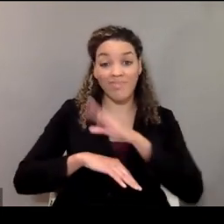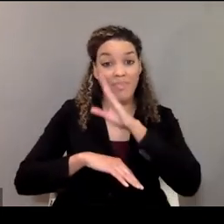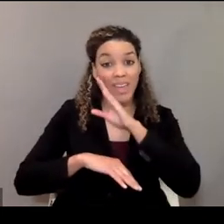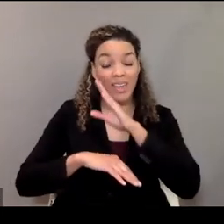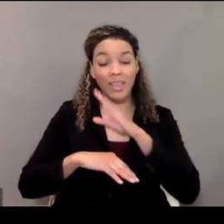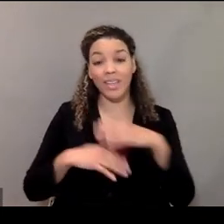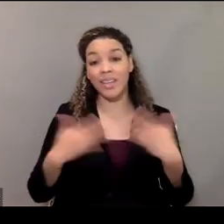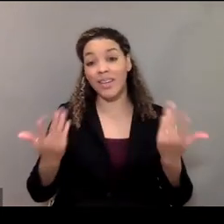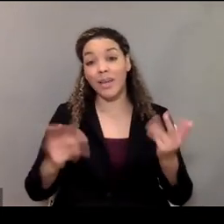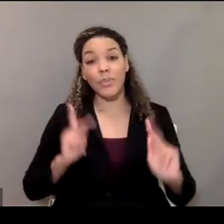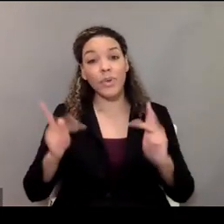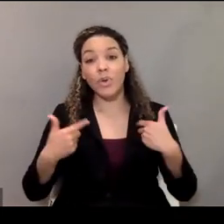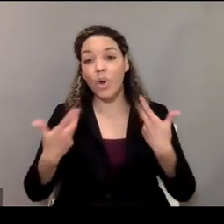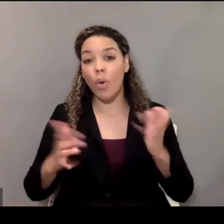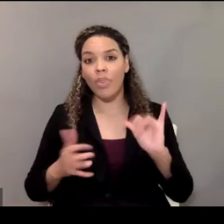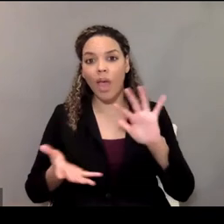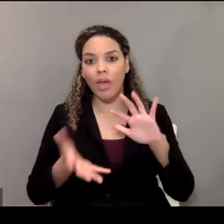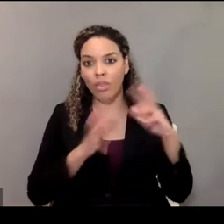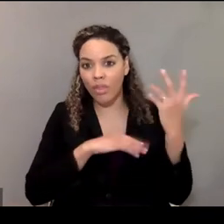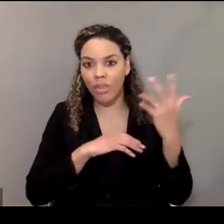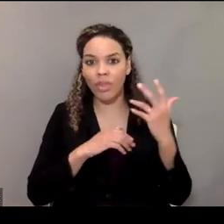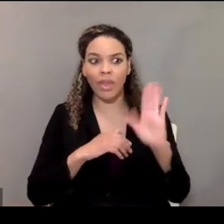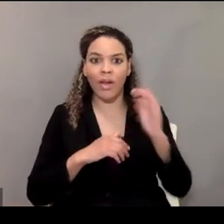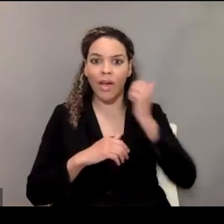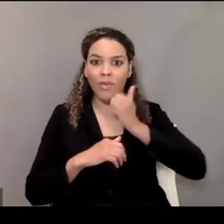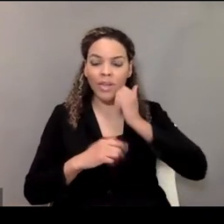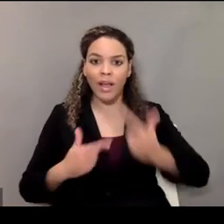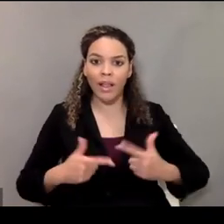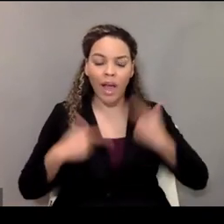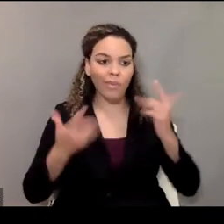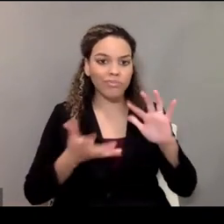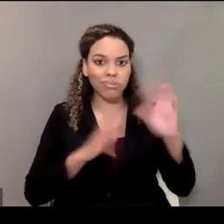And no one wants that kind of disruption, of course, to their daily activities.